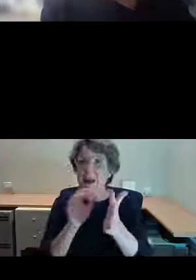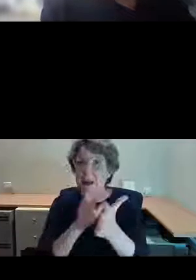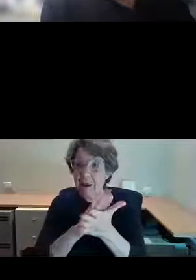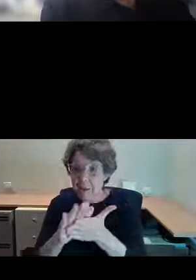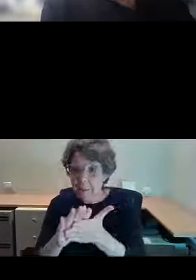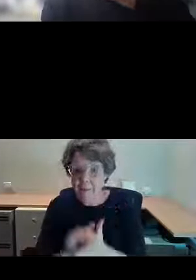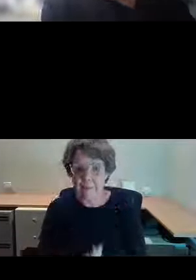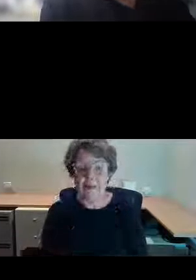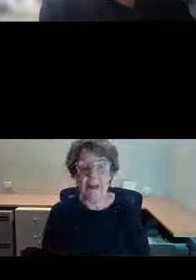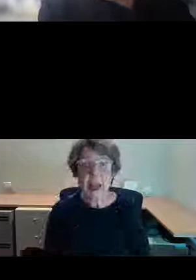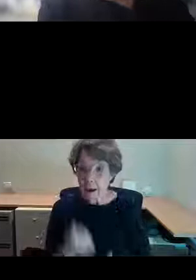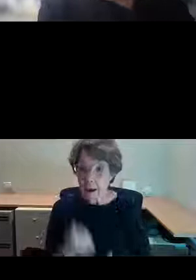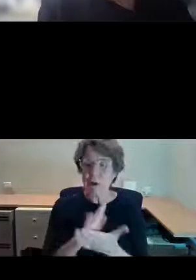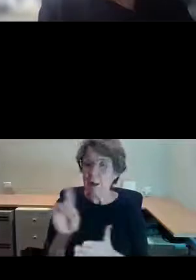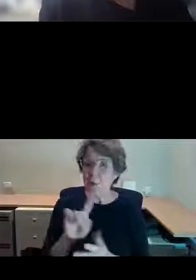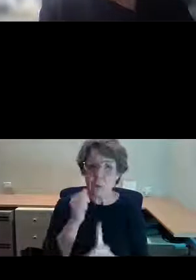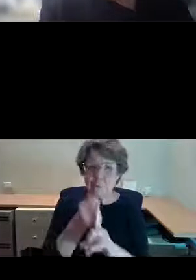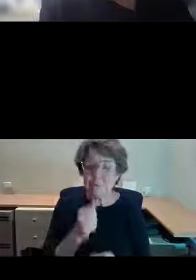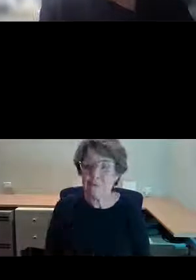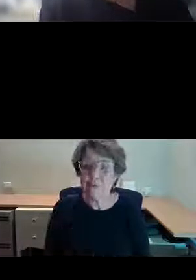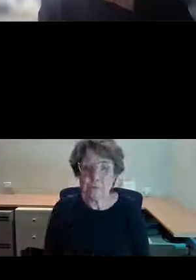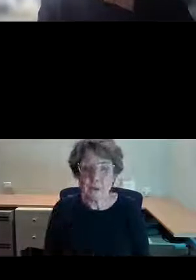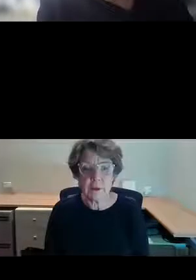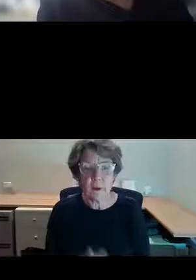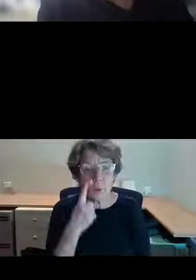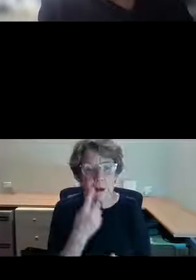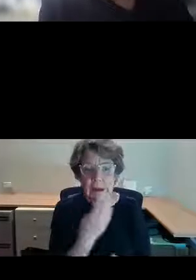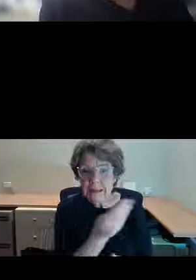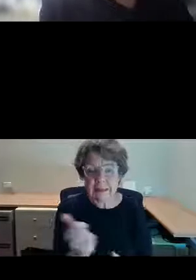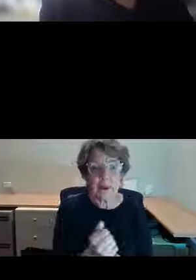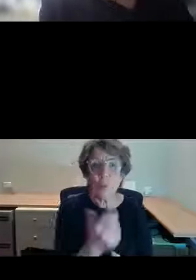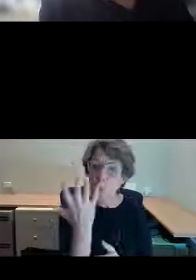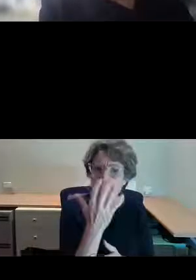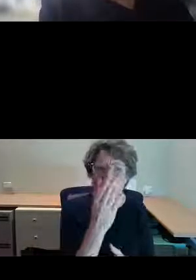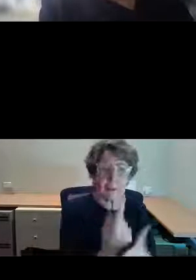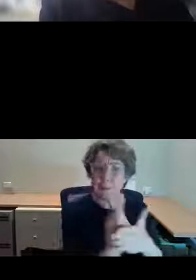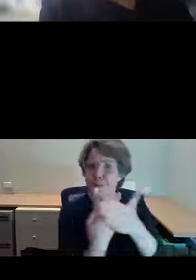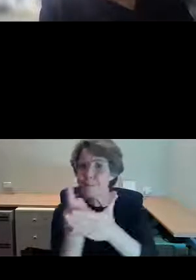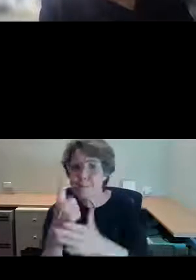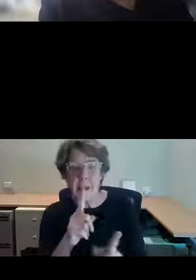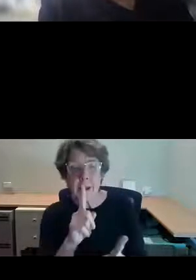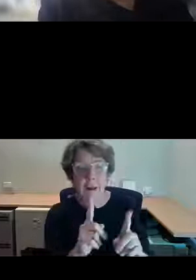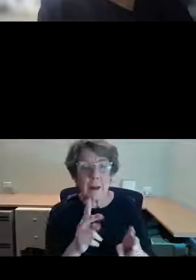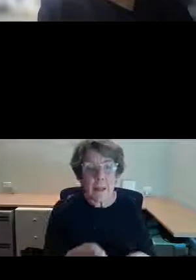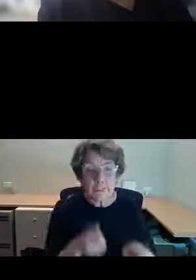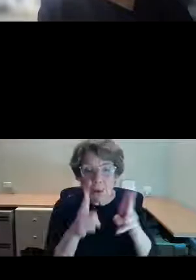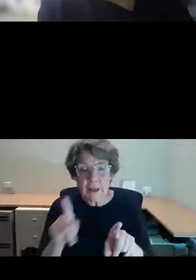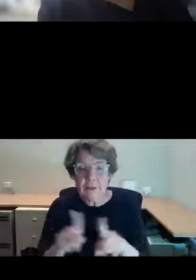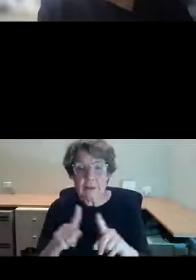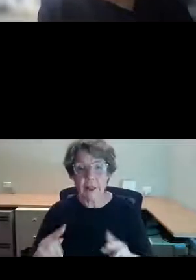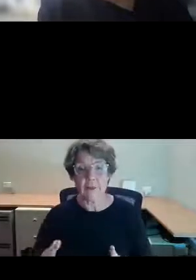most striking is the prominence of some of the city buildings, particularly the spires of